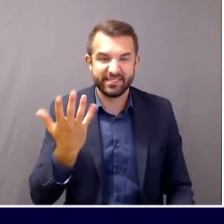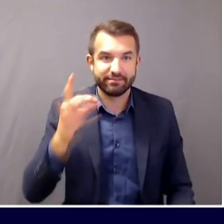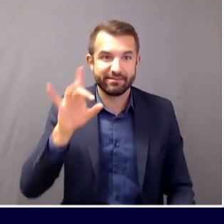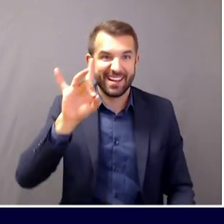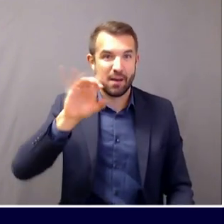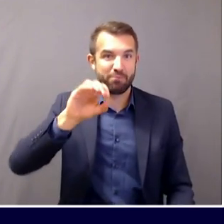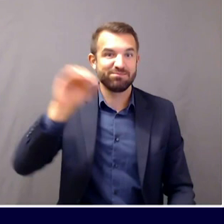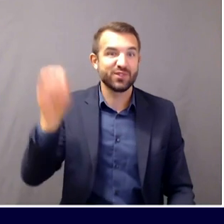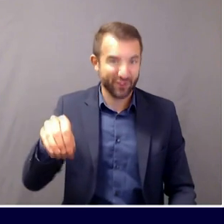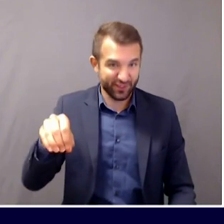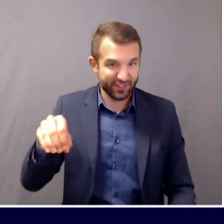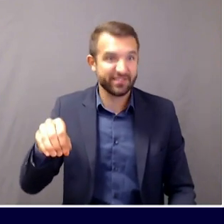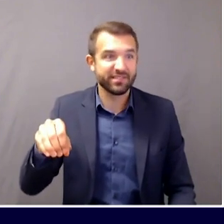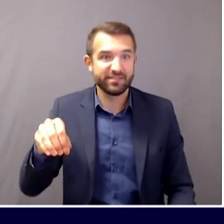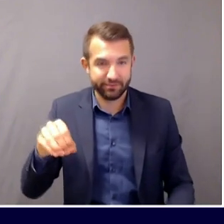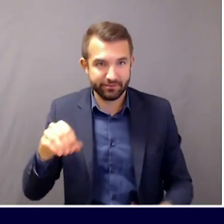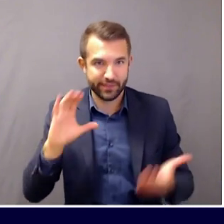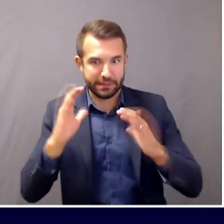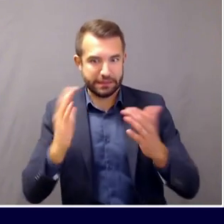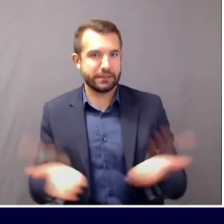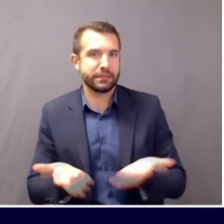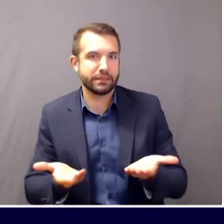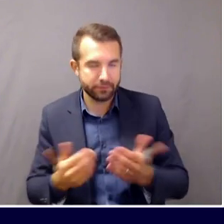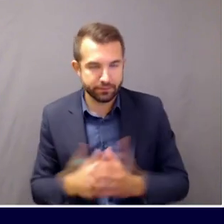approximately eight percent right now.